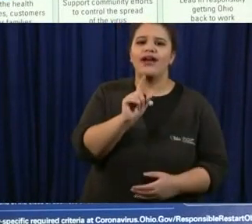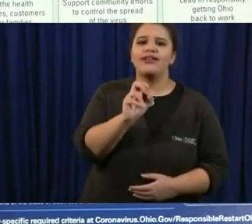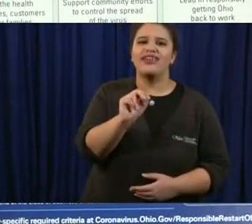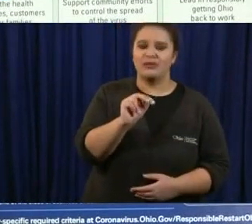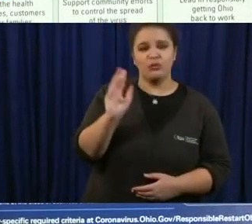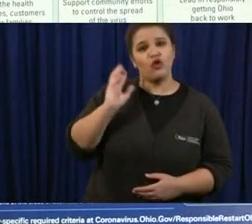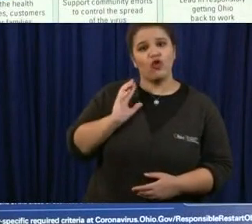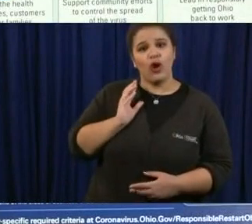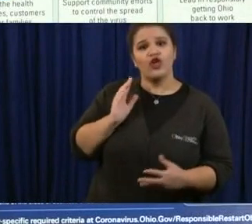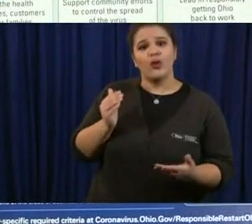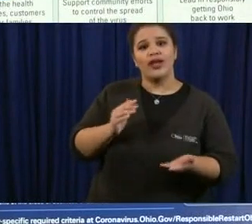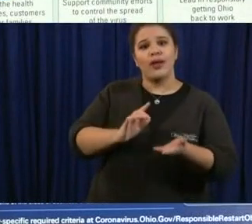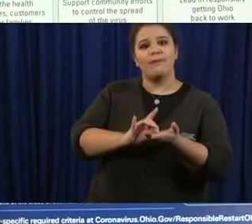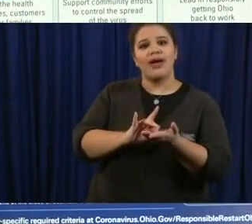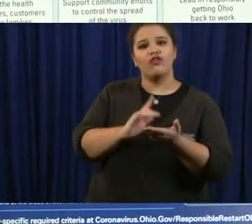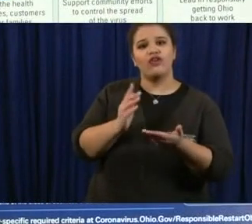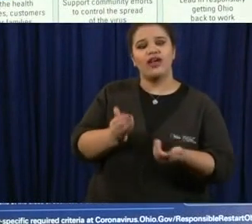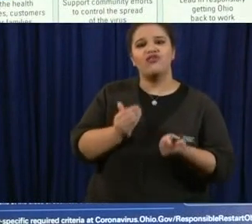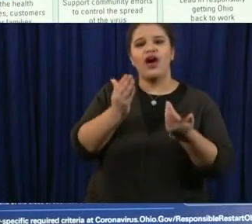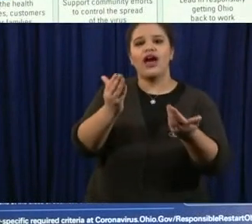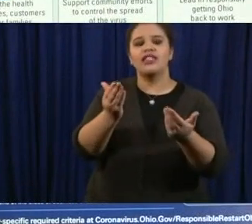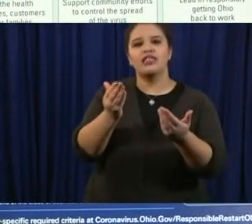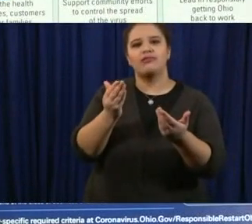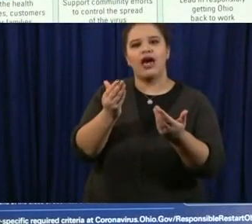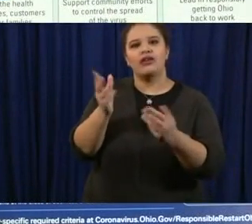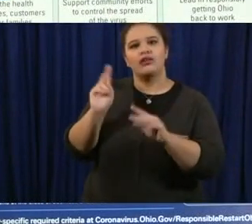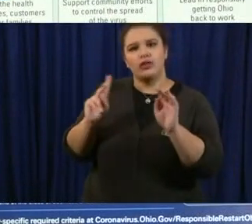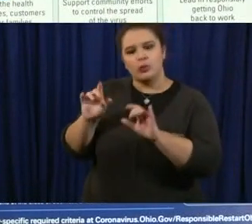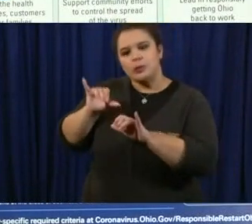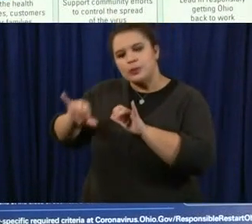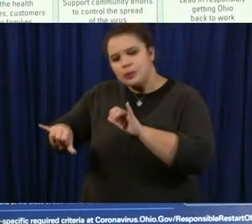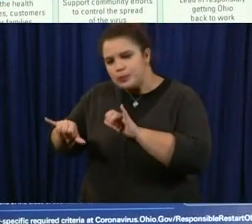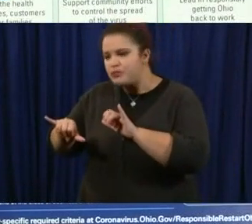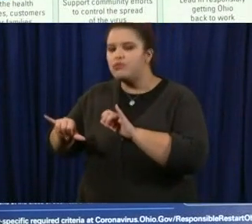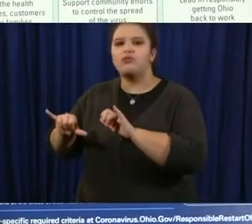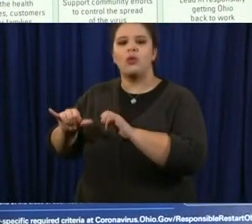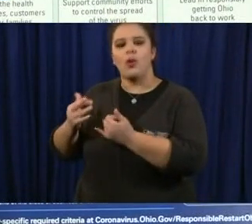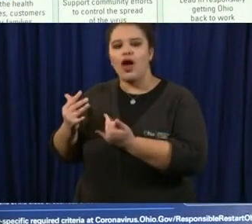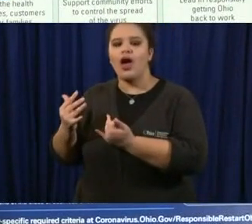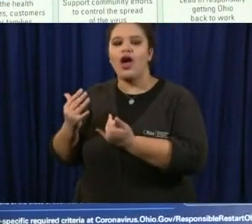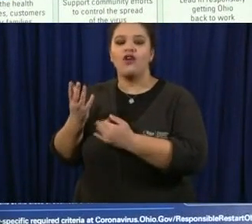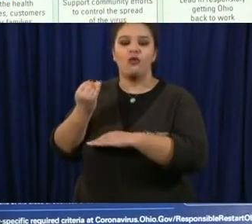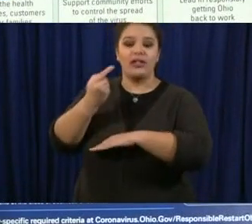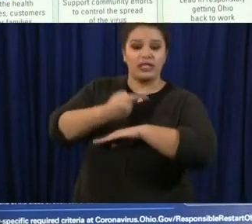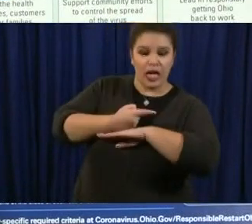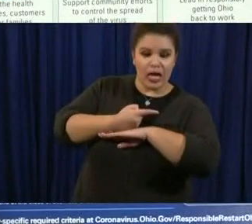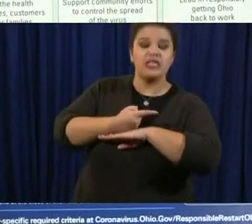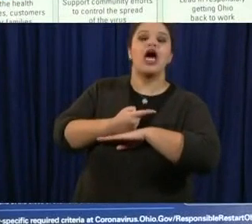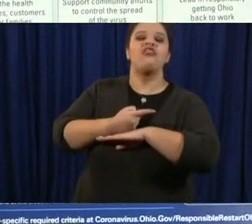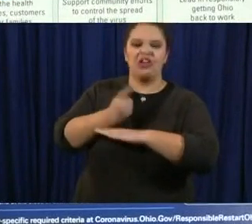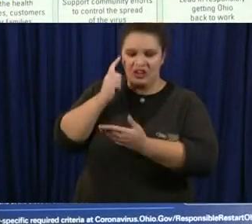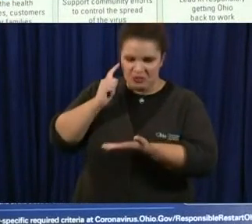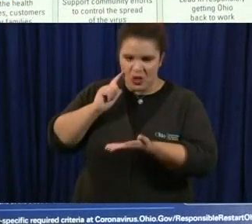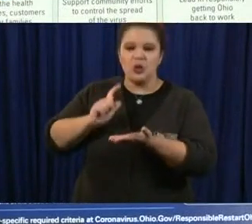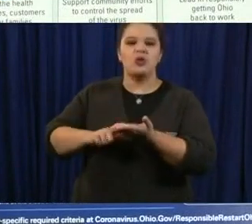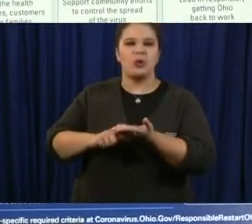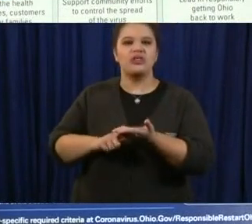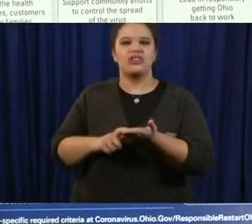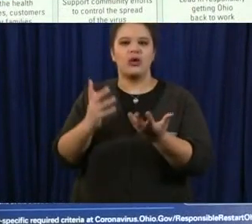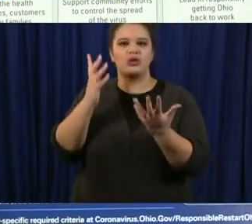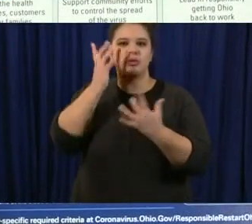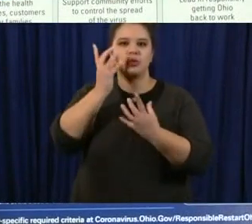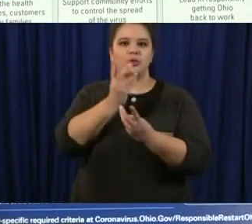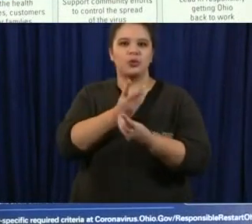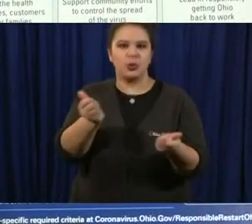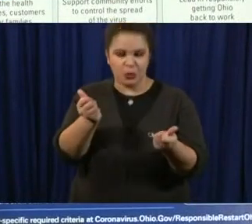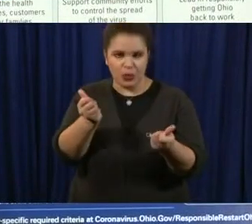about 14 days of seeing cases decrease thank you well i'll go first